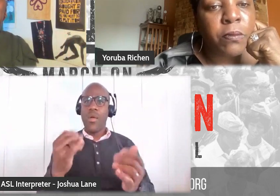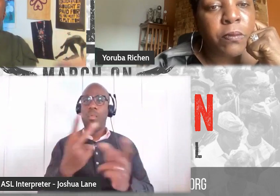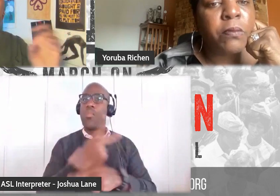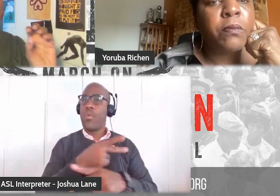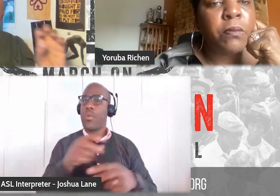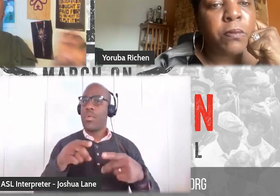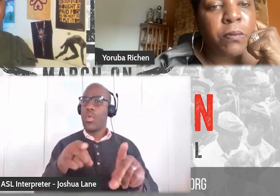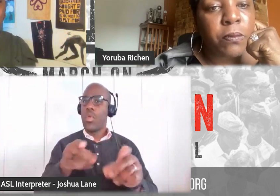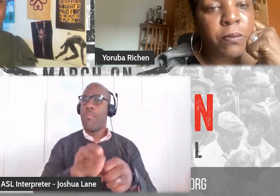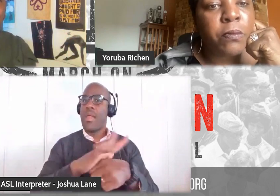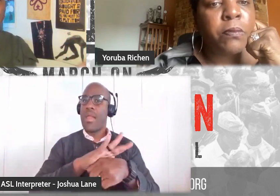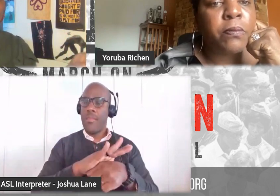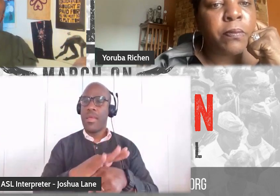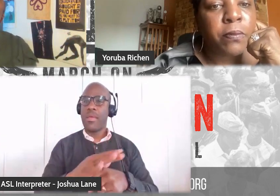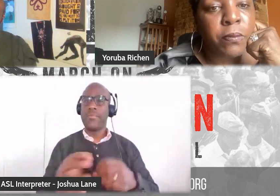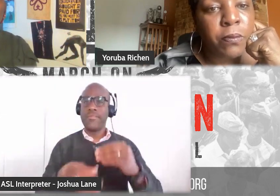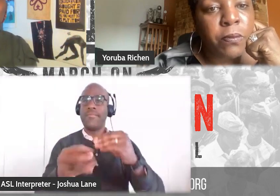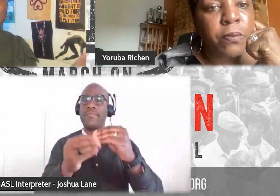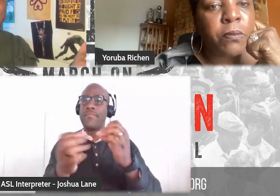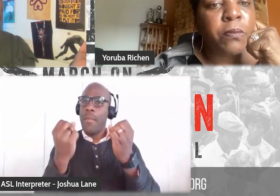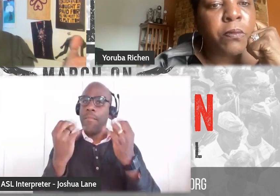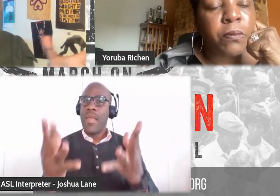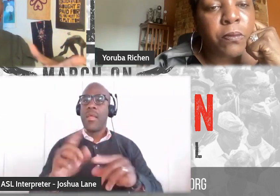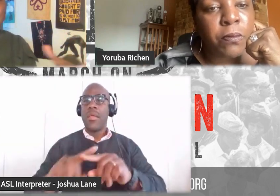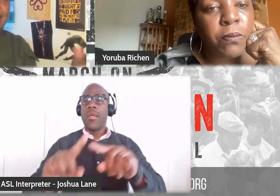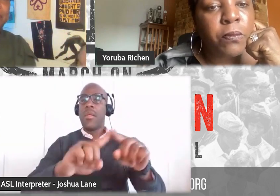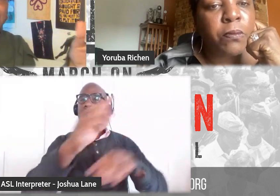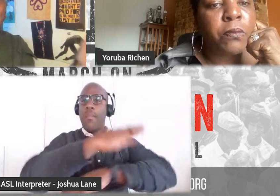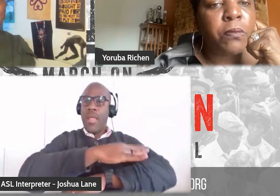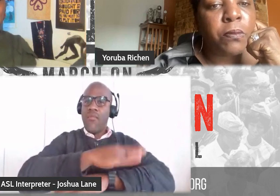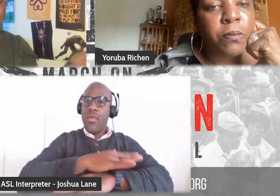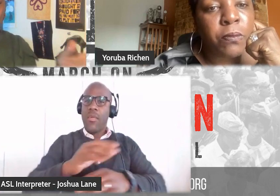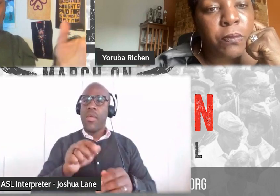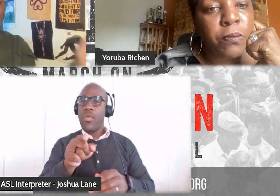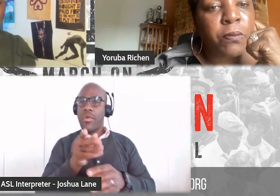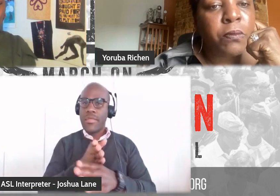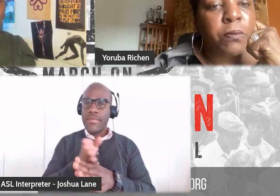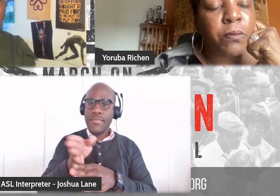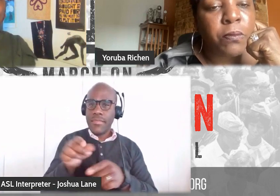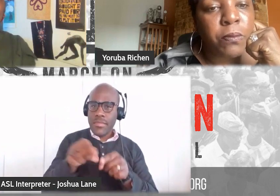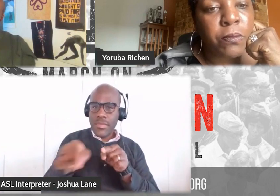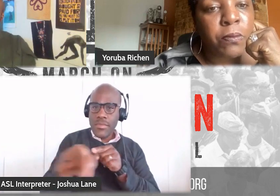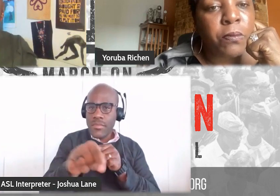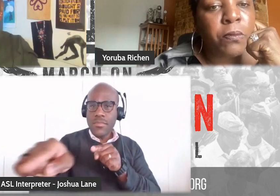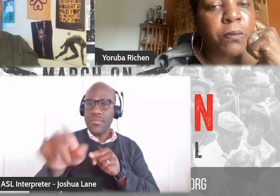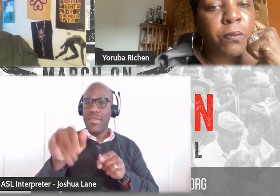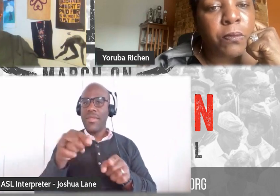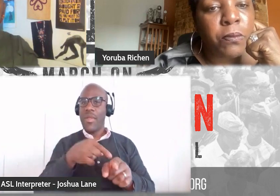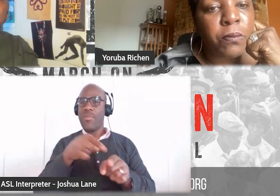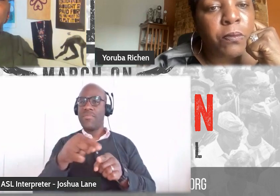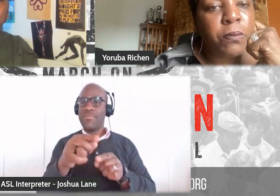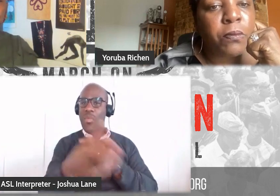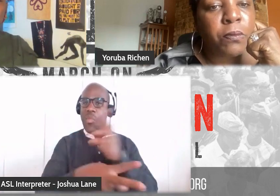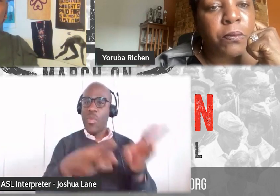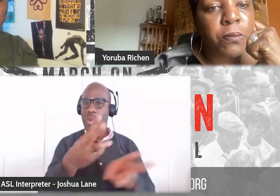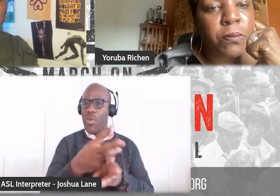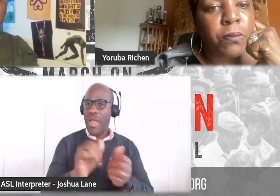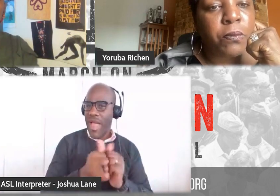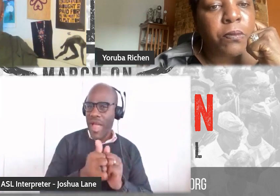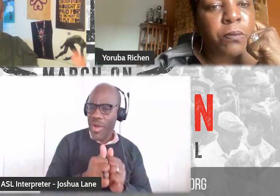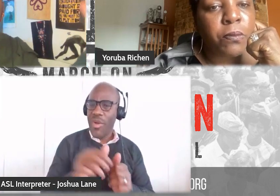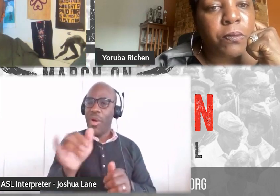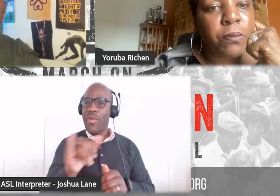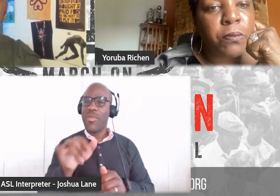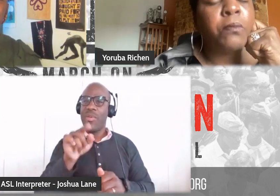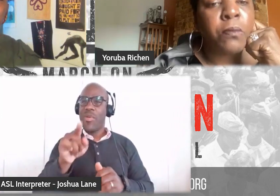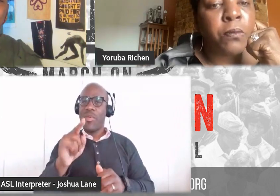pandemic, lots. So, how is it navigating that whole world? And what do you feel are the pros and